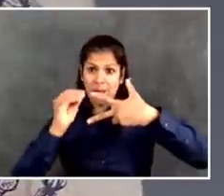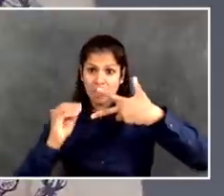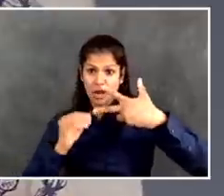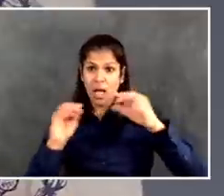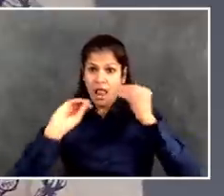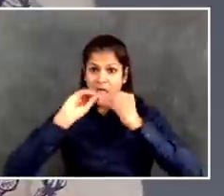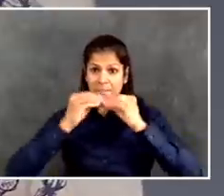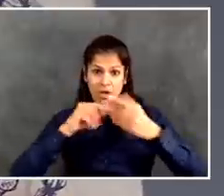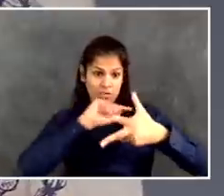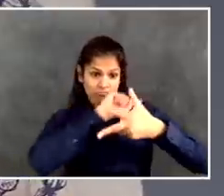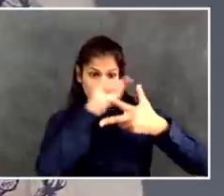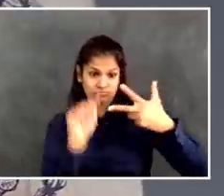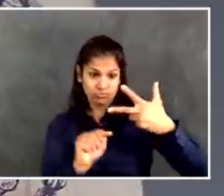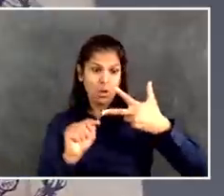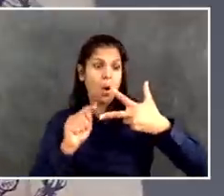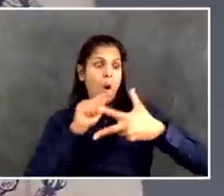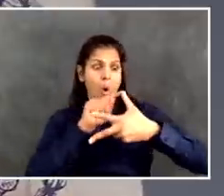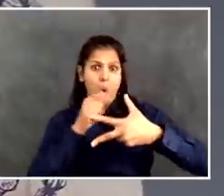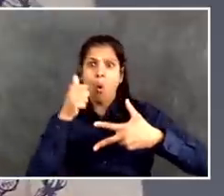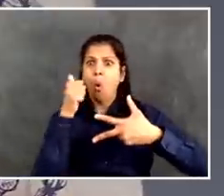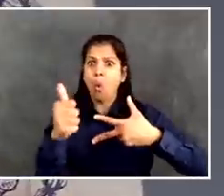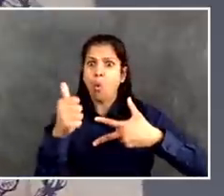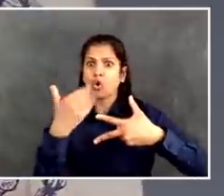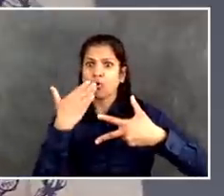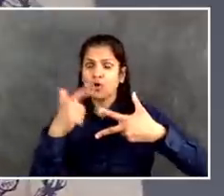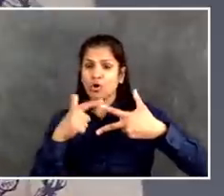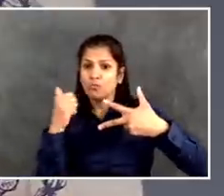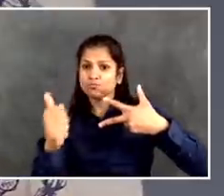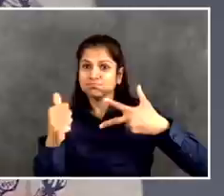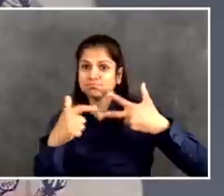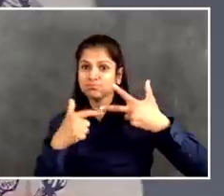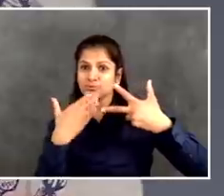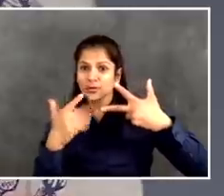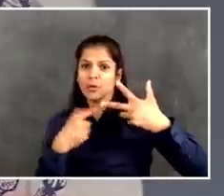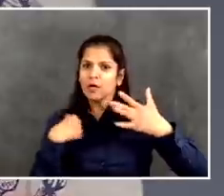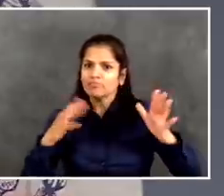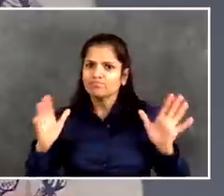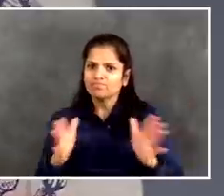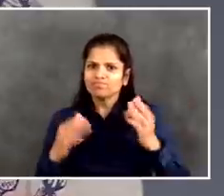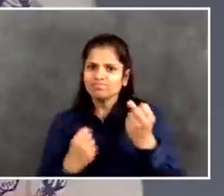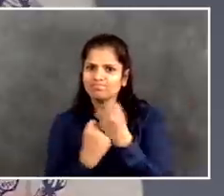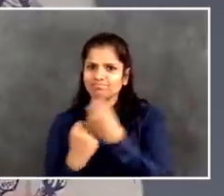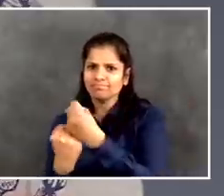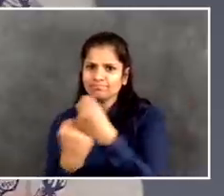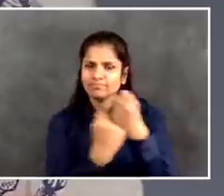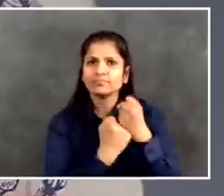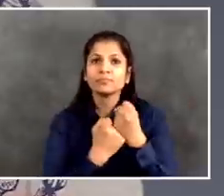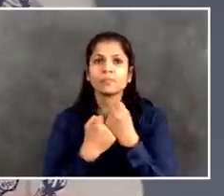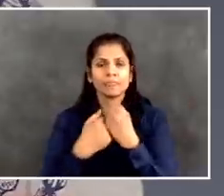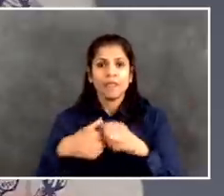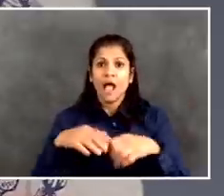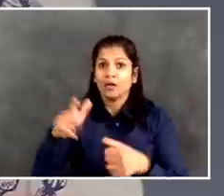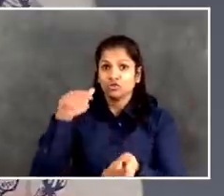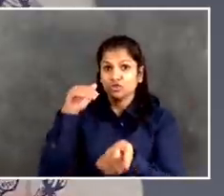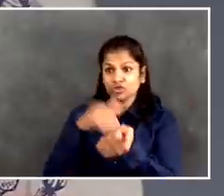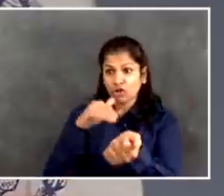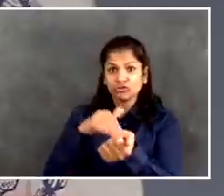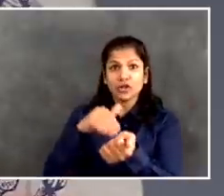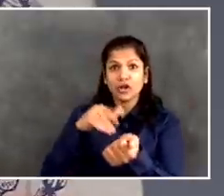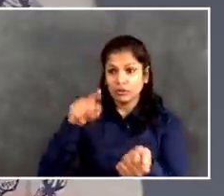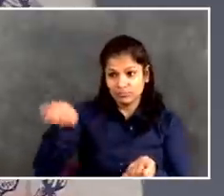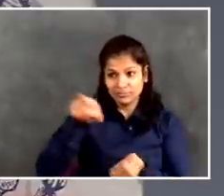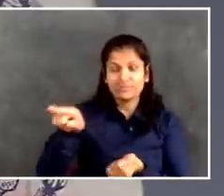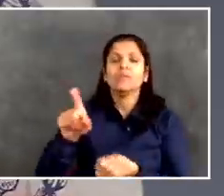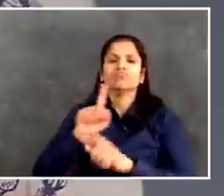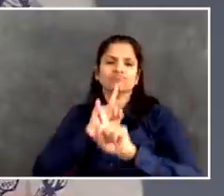and what changes we would make. So they can speak to the specifics, but I wanted to give you that kind of background. Go ahead, doctors.